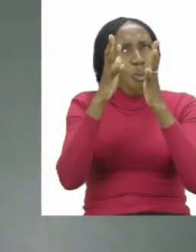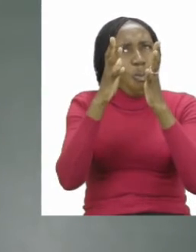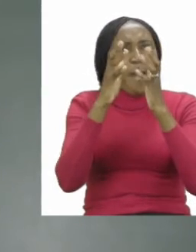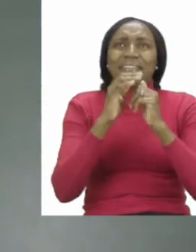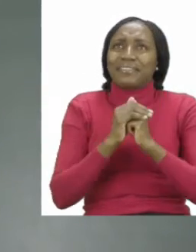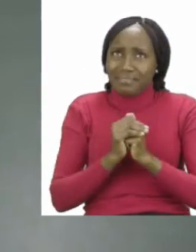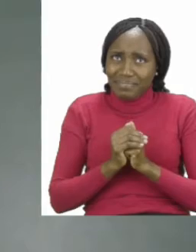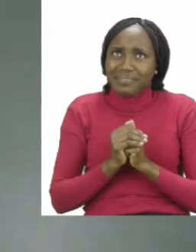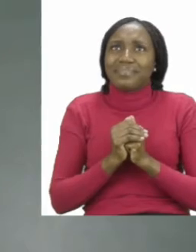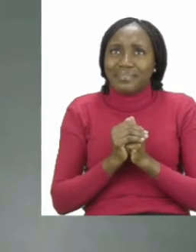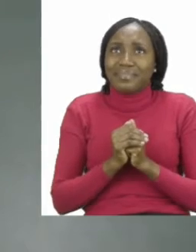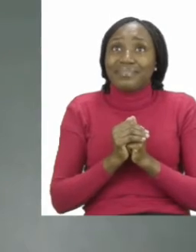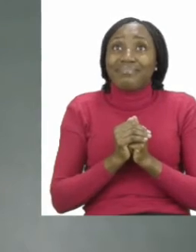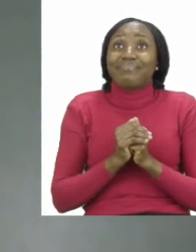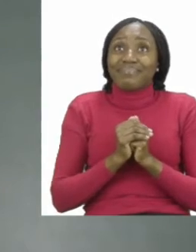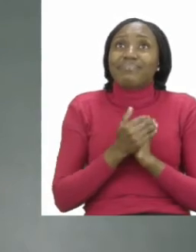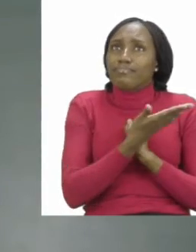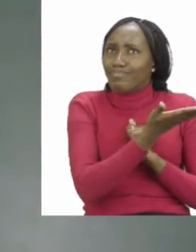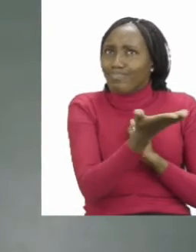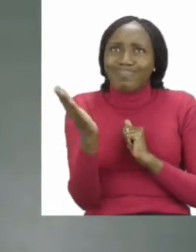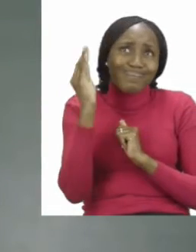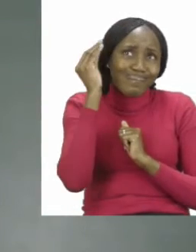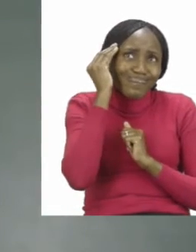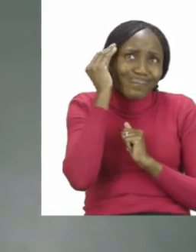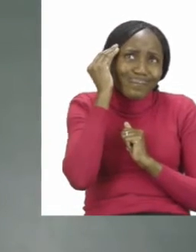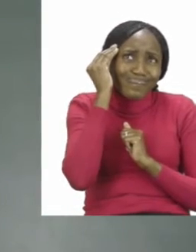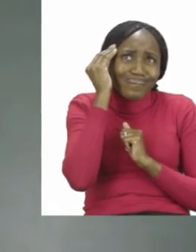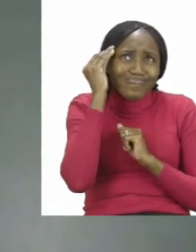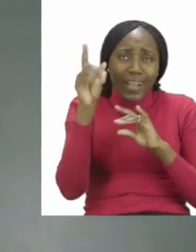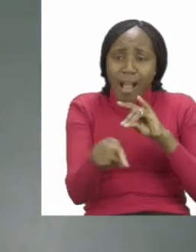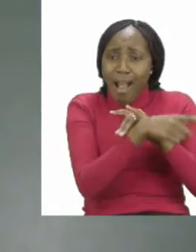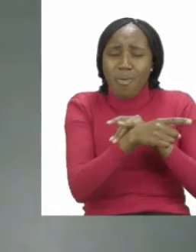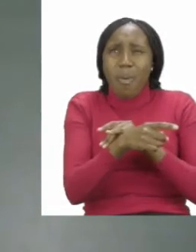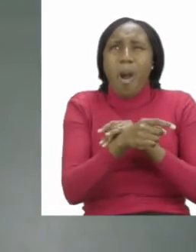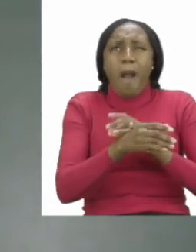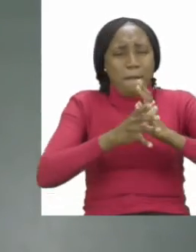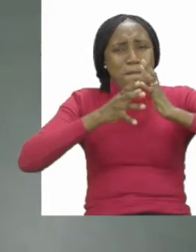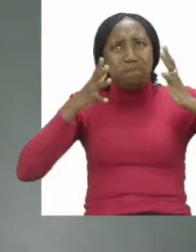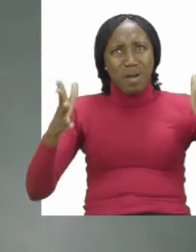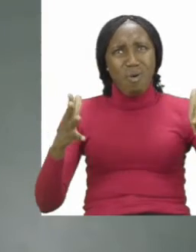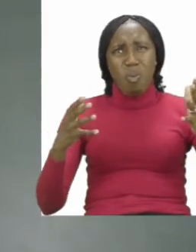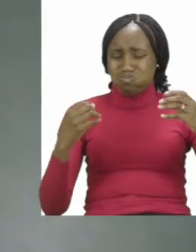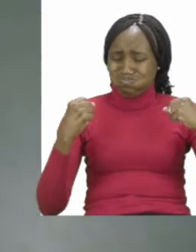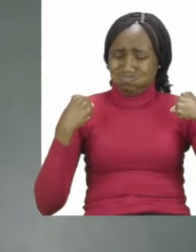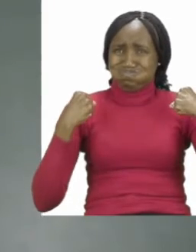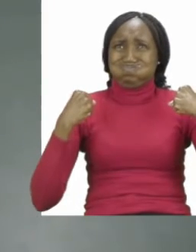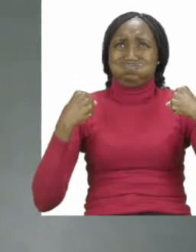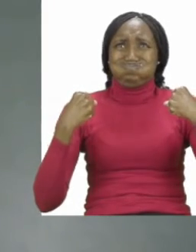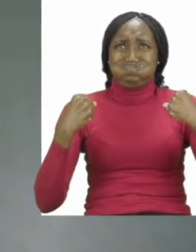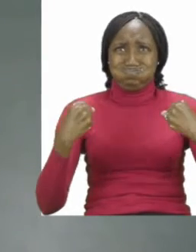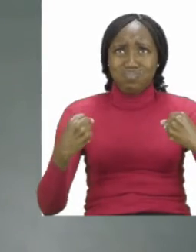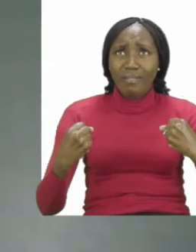everyone we all know the elephant to be a big and strong animal. But